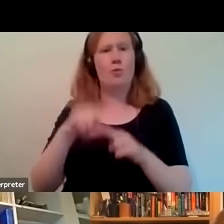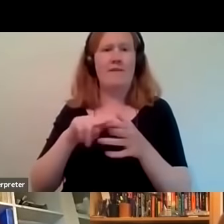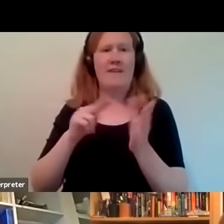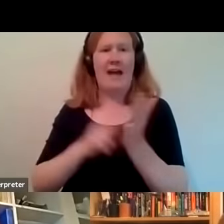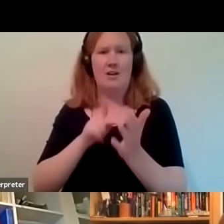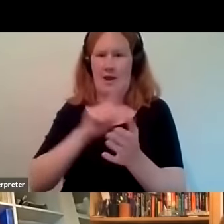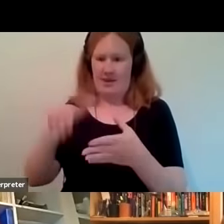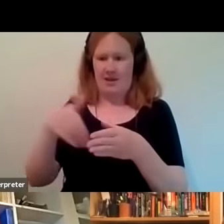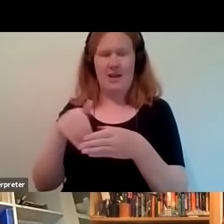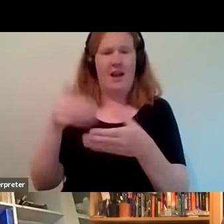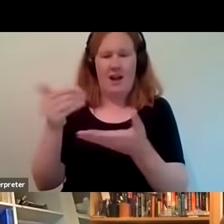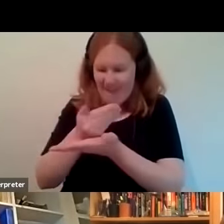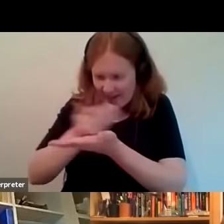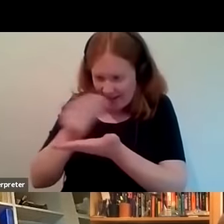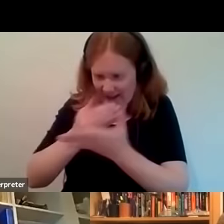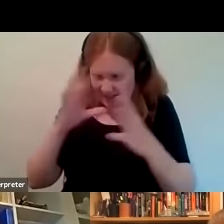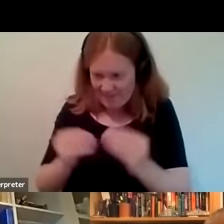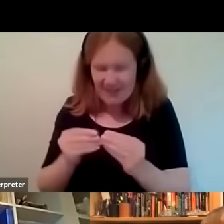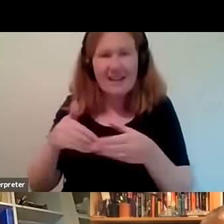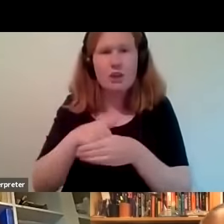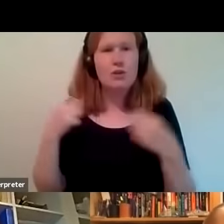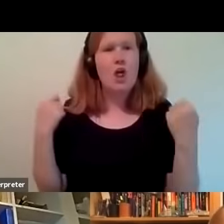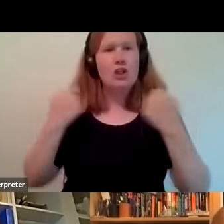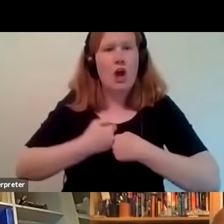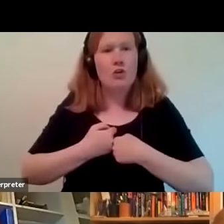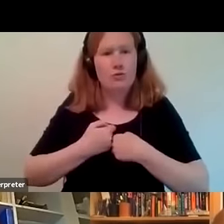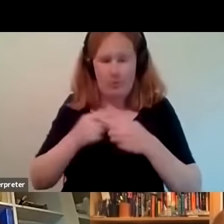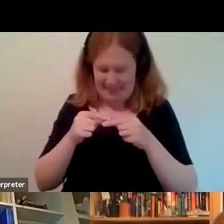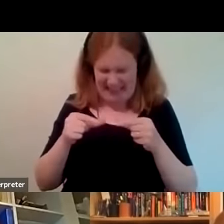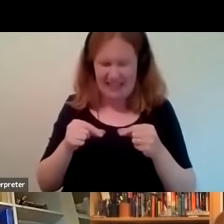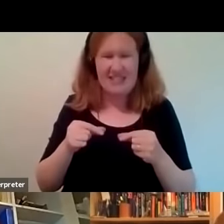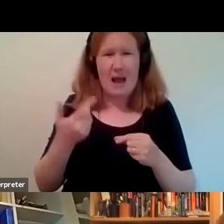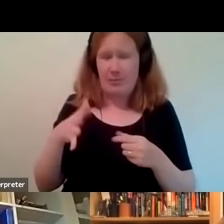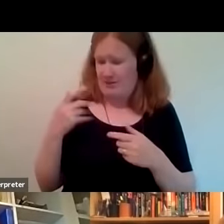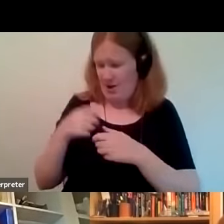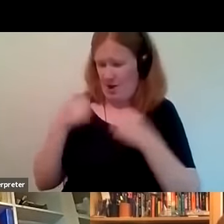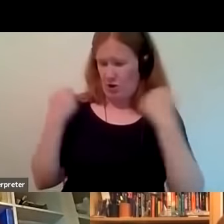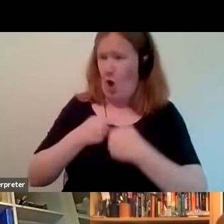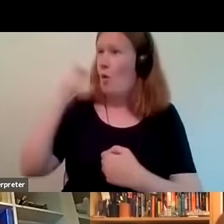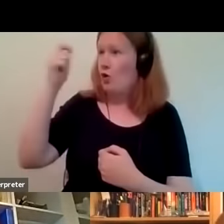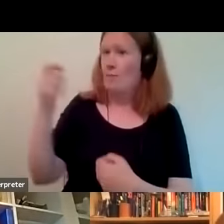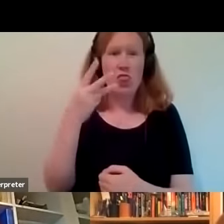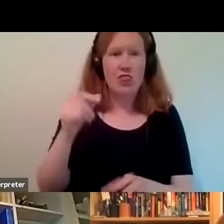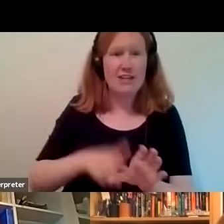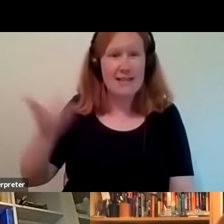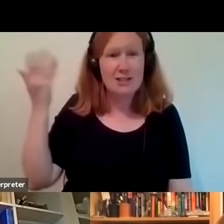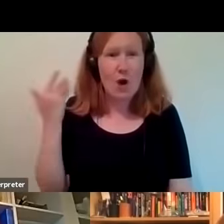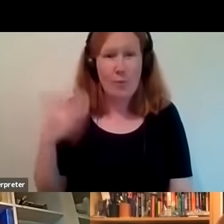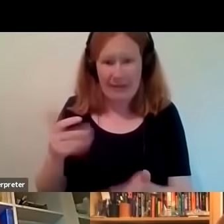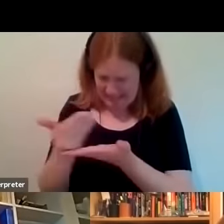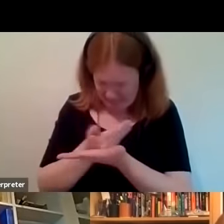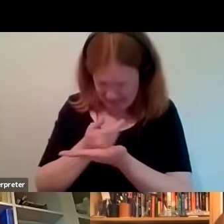cloakroom uh where she hung a coat 30 years ago and all the tickets to the subsequent um